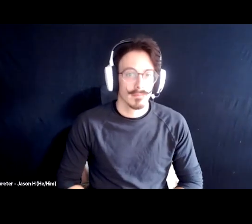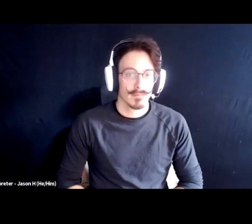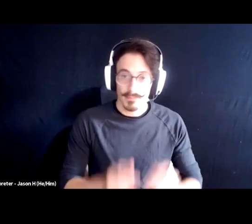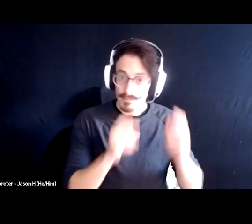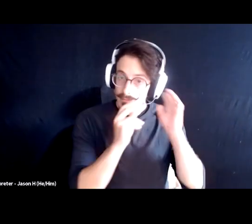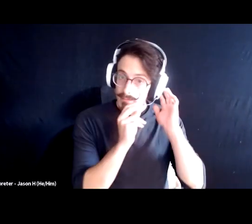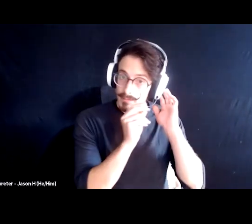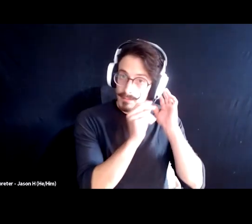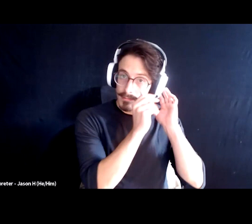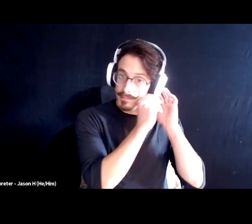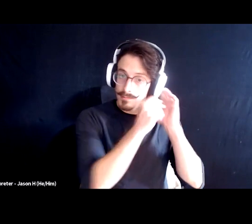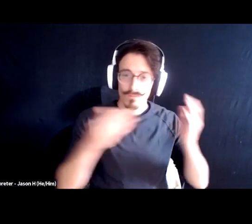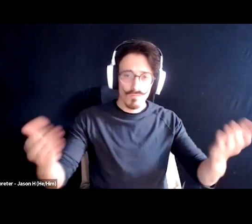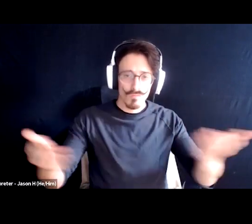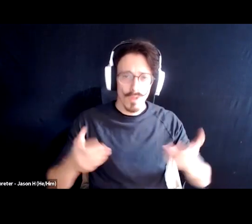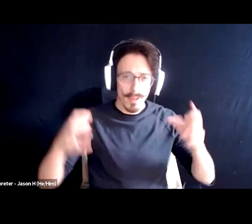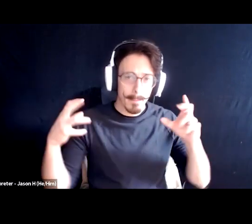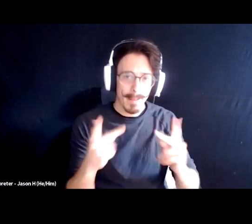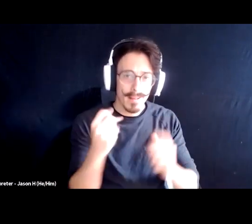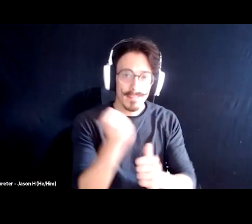All right, welcome back everybody.